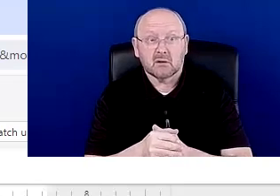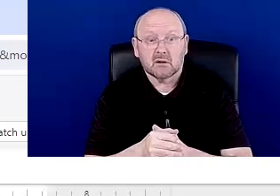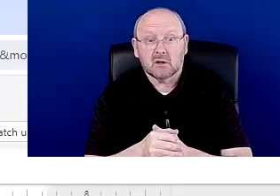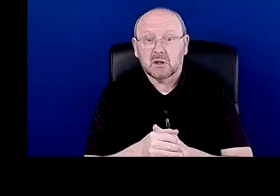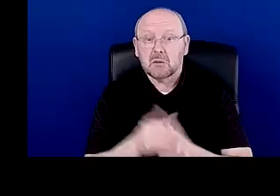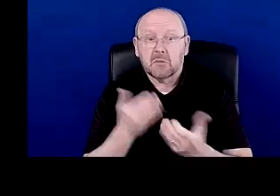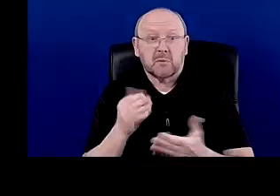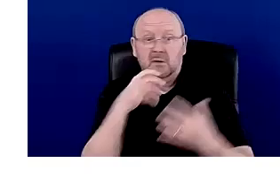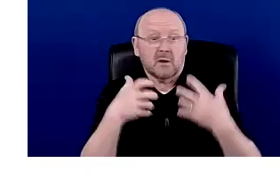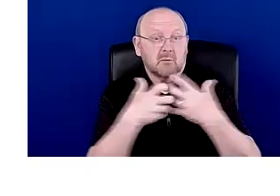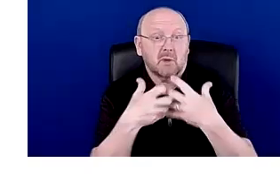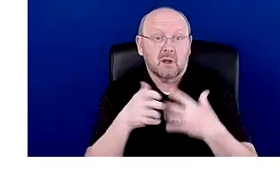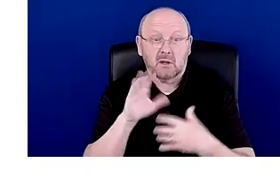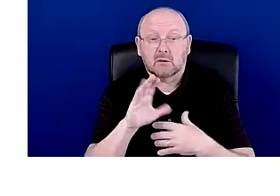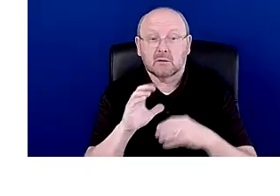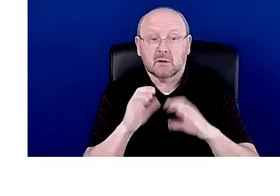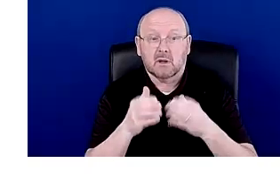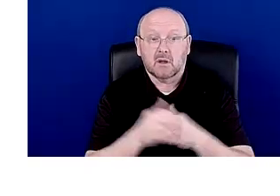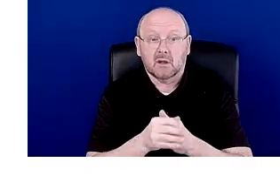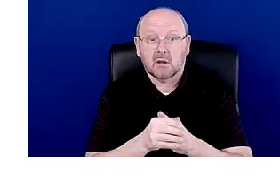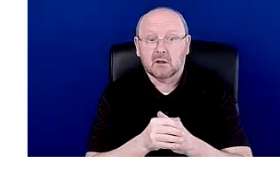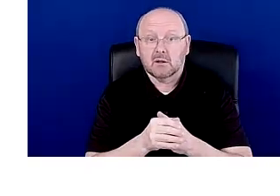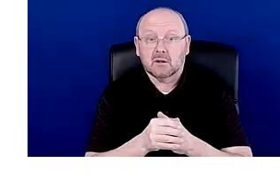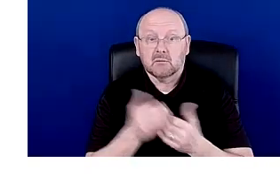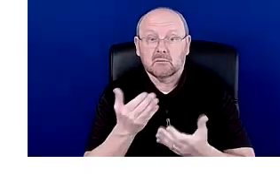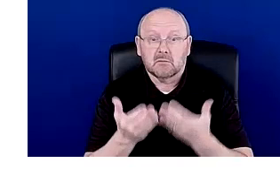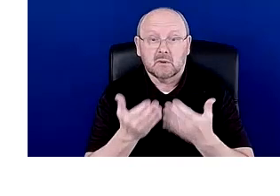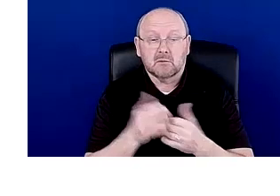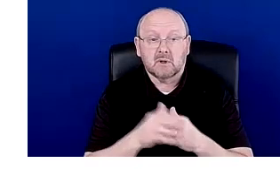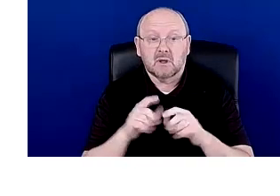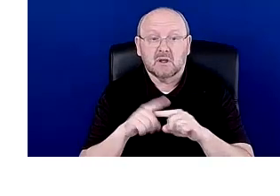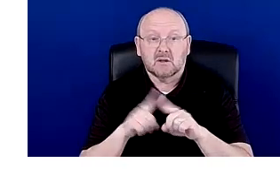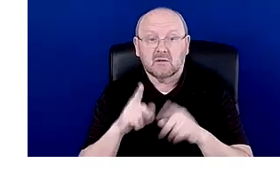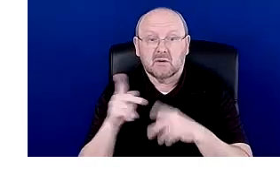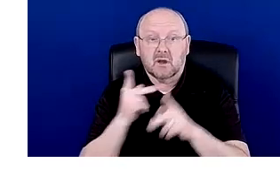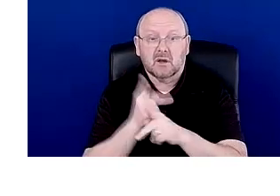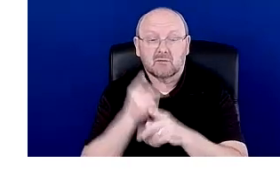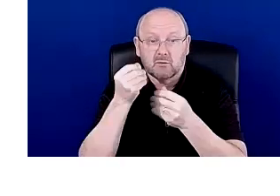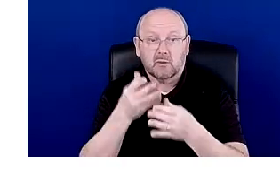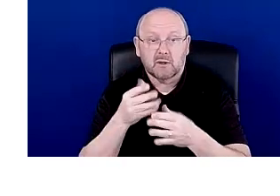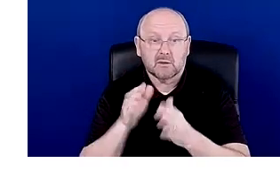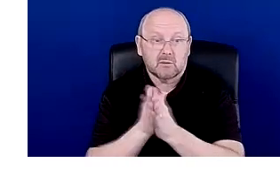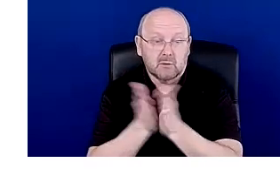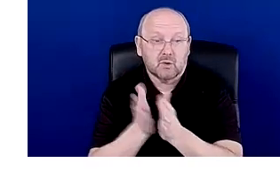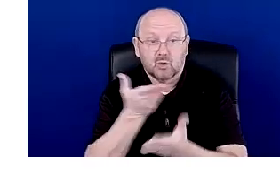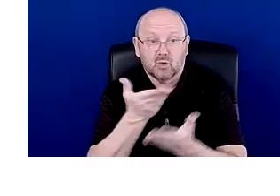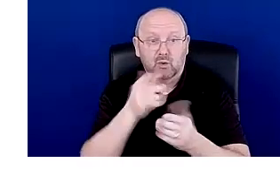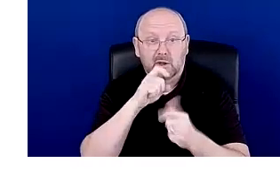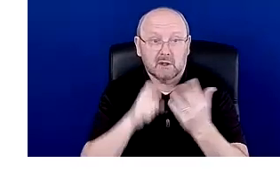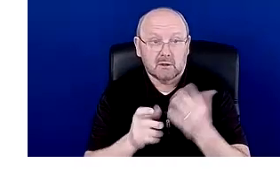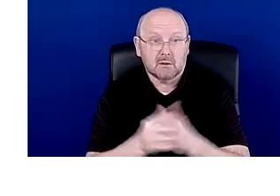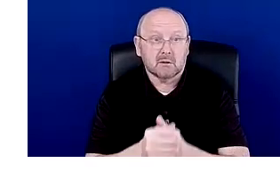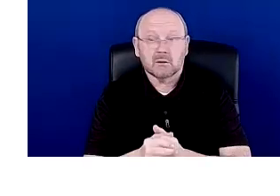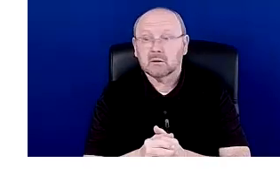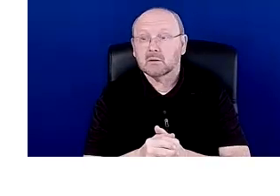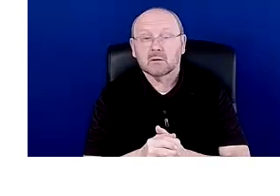not all, um, cover every single discipline. Some of them again are very curated. Um, the first place that I want to show you, I'm